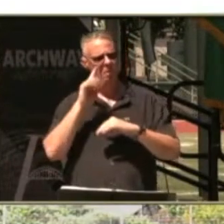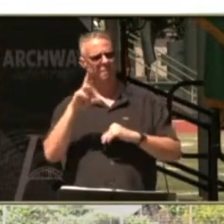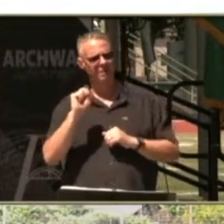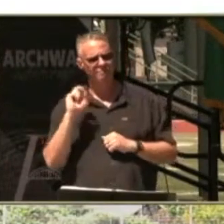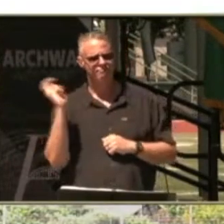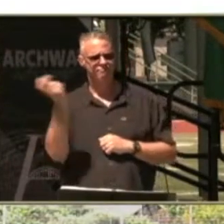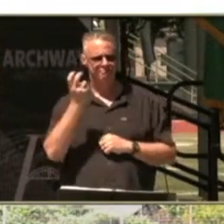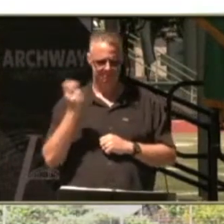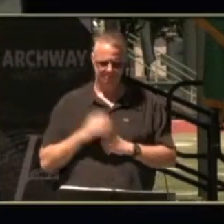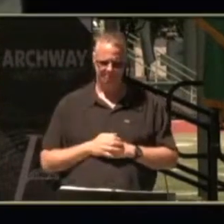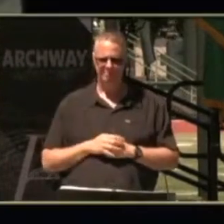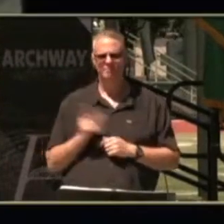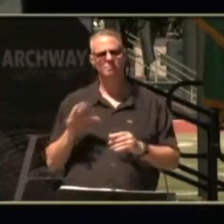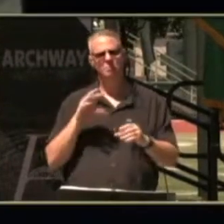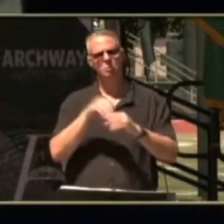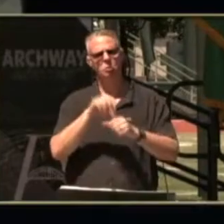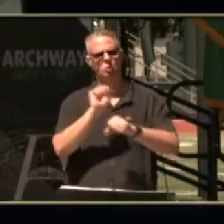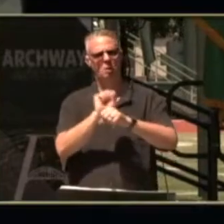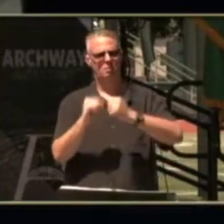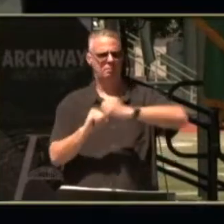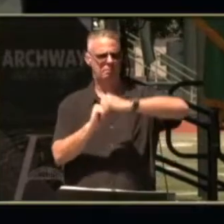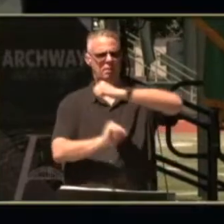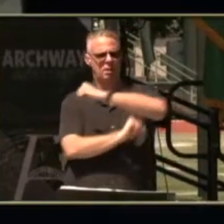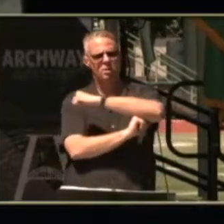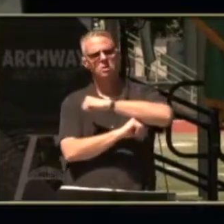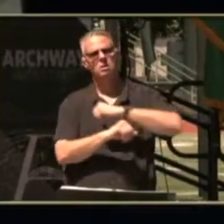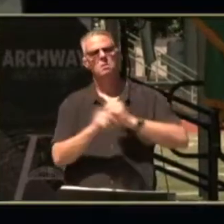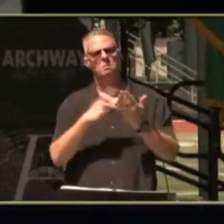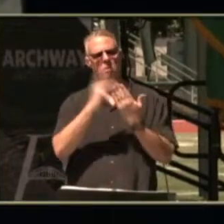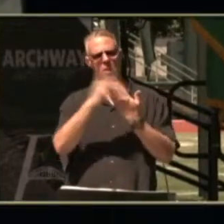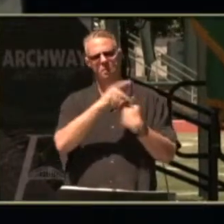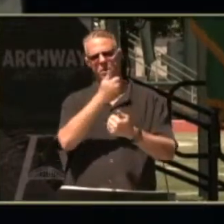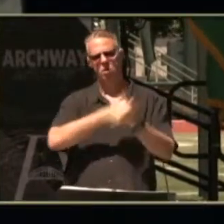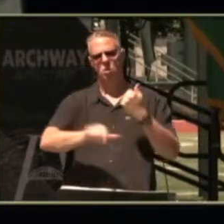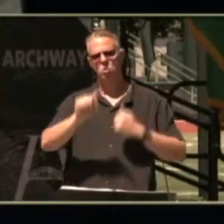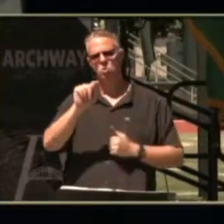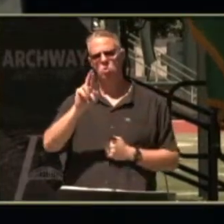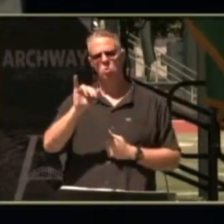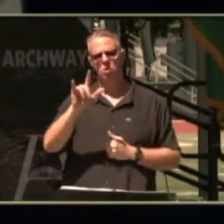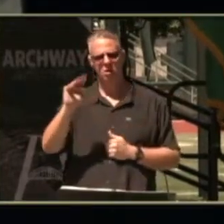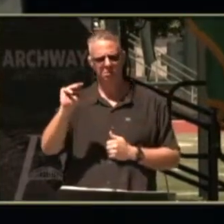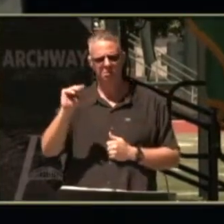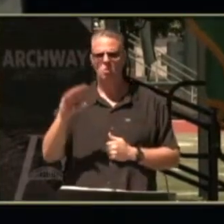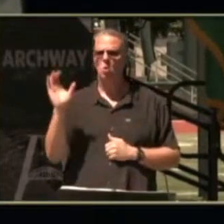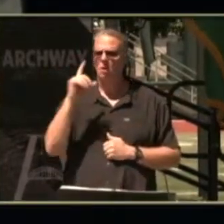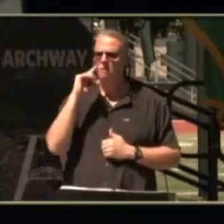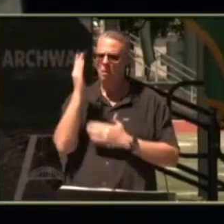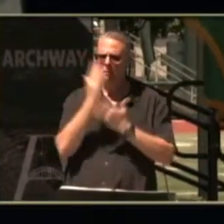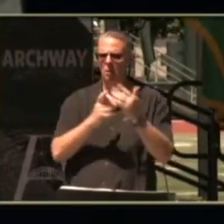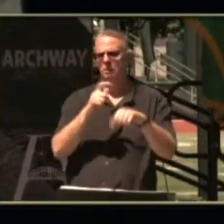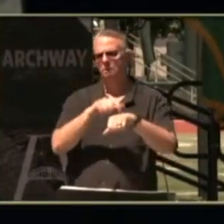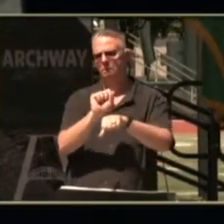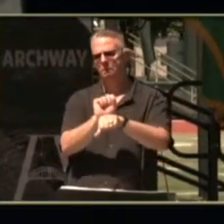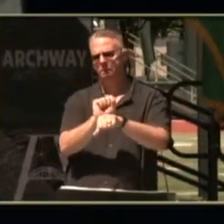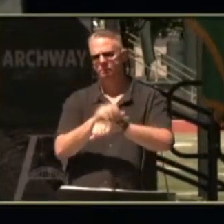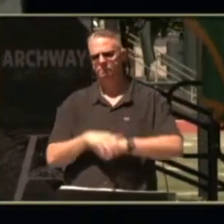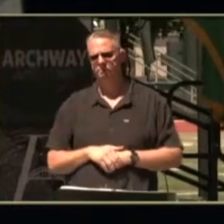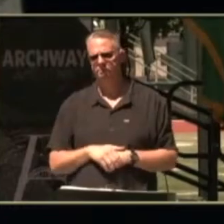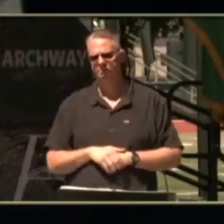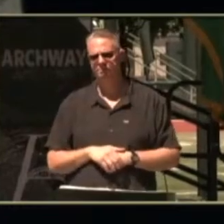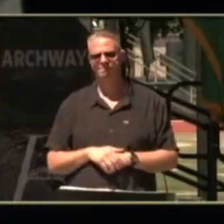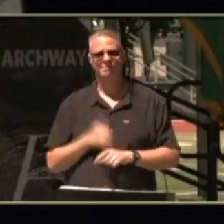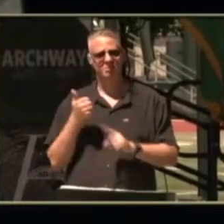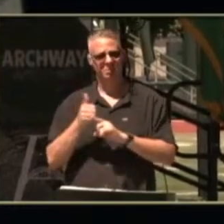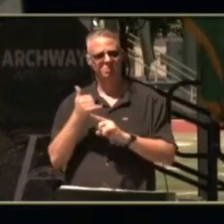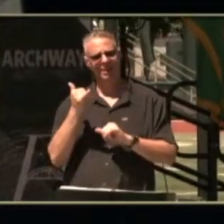he is participating in the job foundations program through trillium and working toward finding part-time supported employment matias played